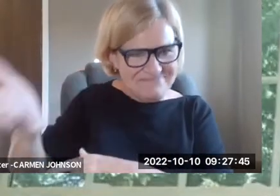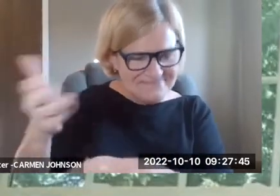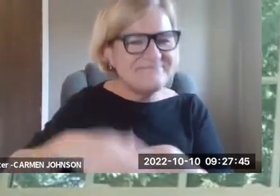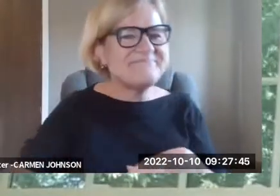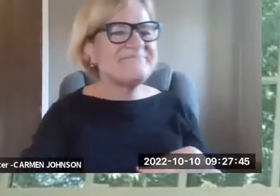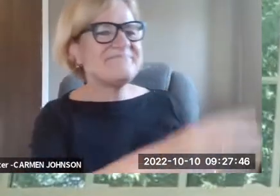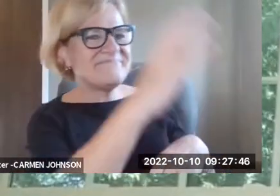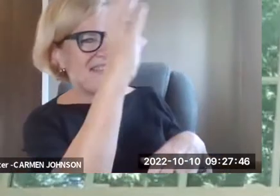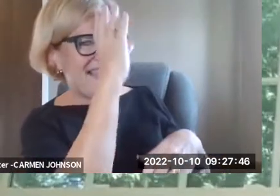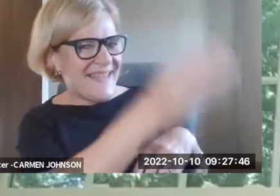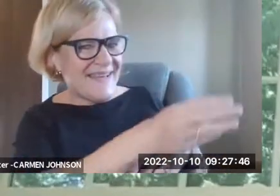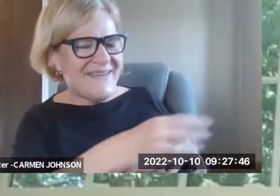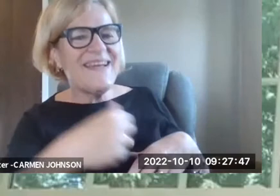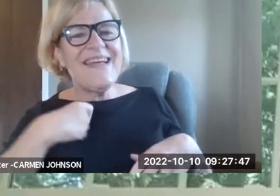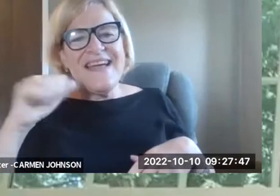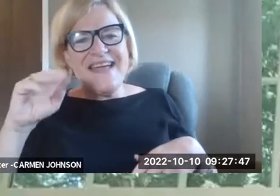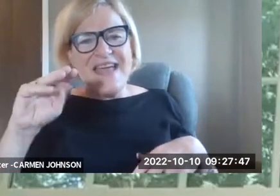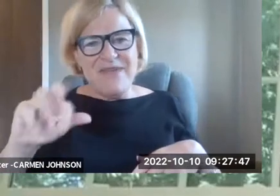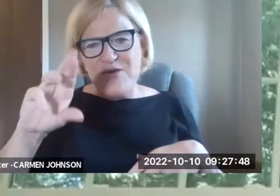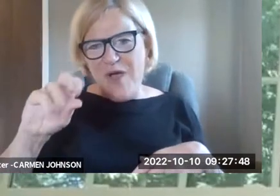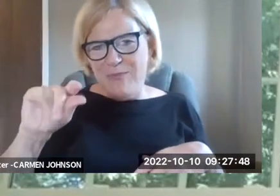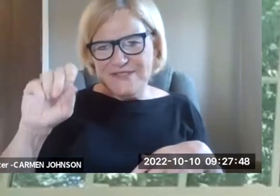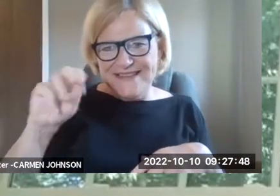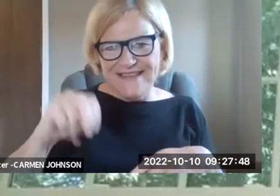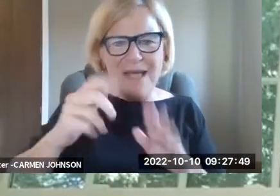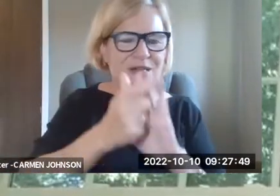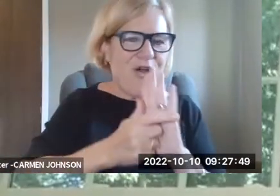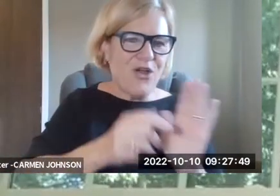and, uh, work that she's doing currently in Tennessee. Go ahead, Amy.